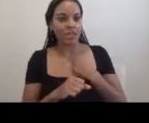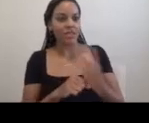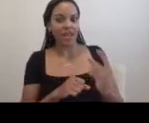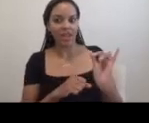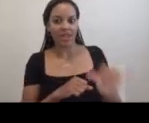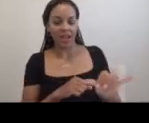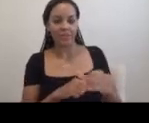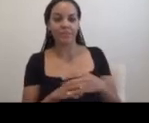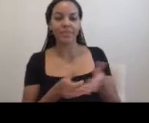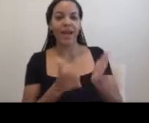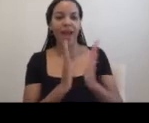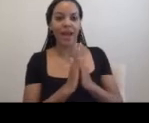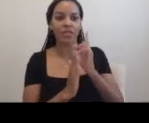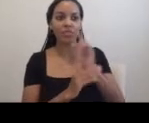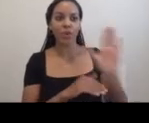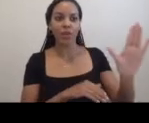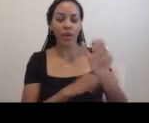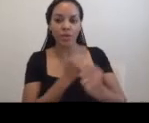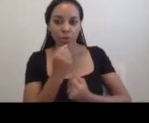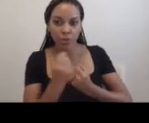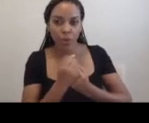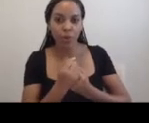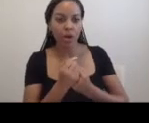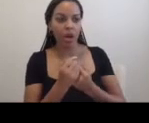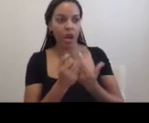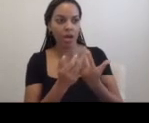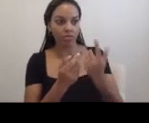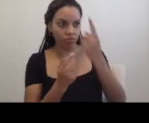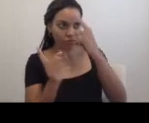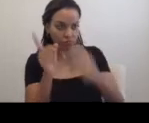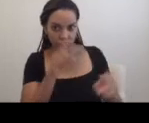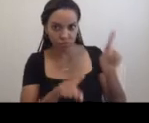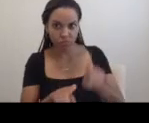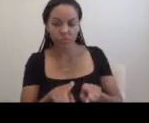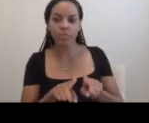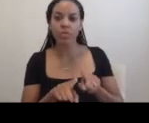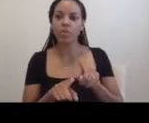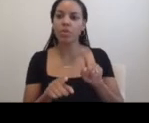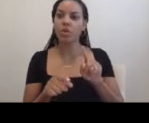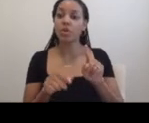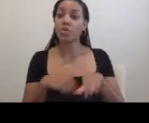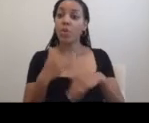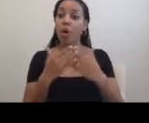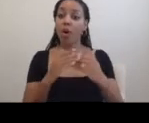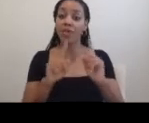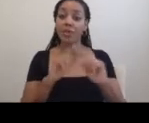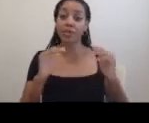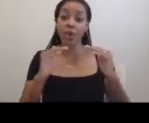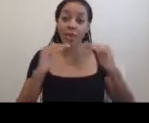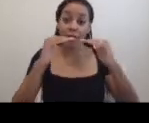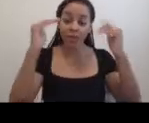asking for their support and cooperation to all these levels of the sanitation